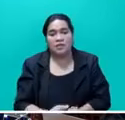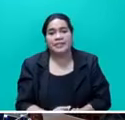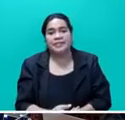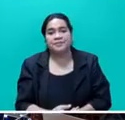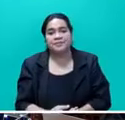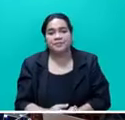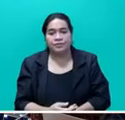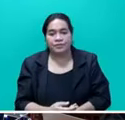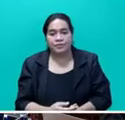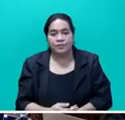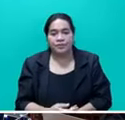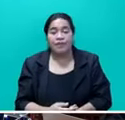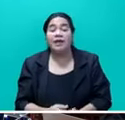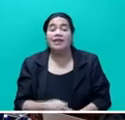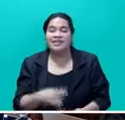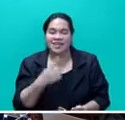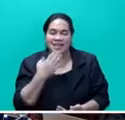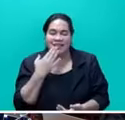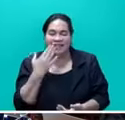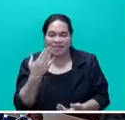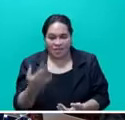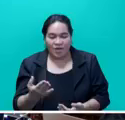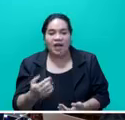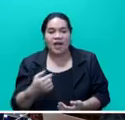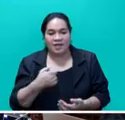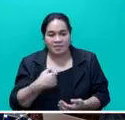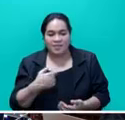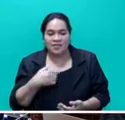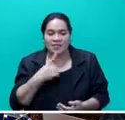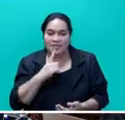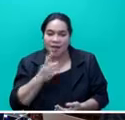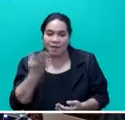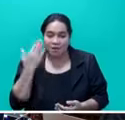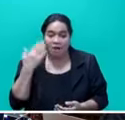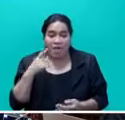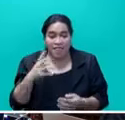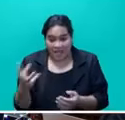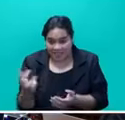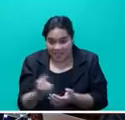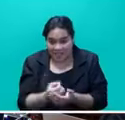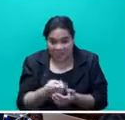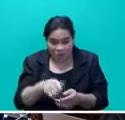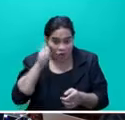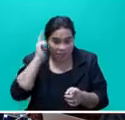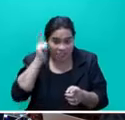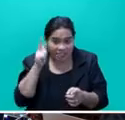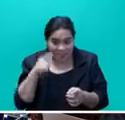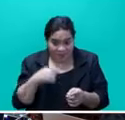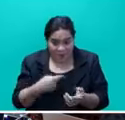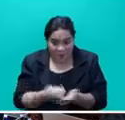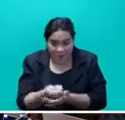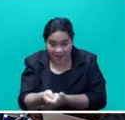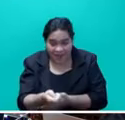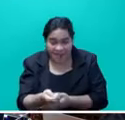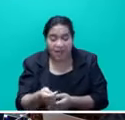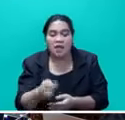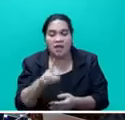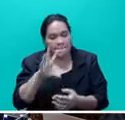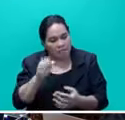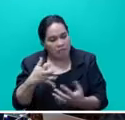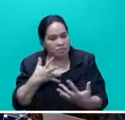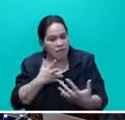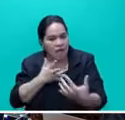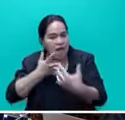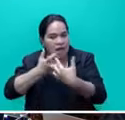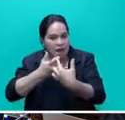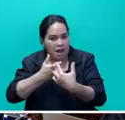Mr Speaker, sir, thank you. Like I mentioned before, the salaries of the teachers are aligned in the